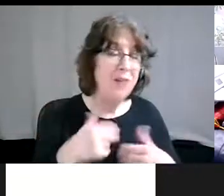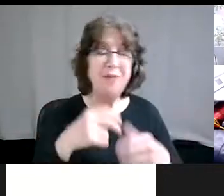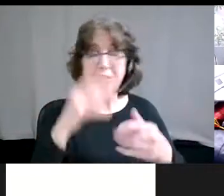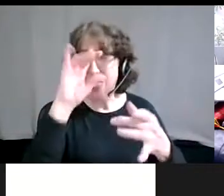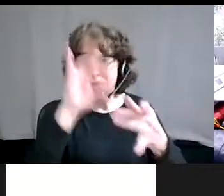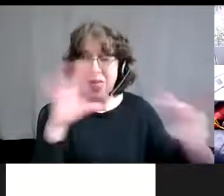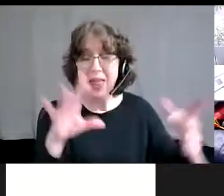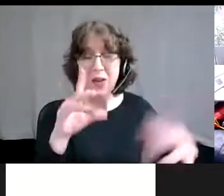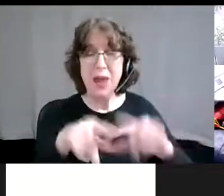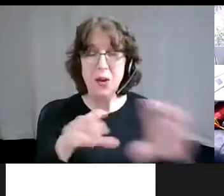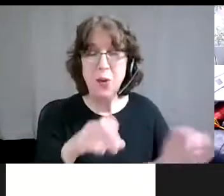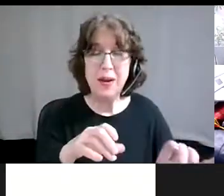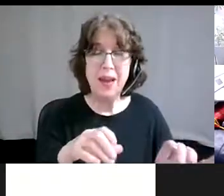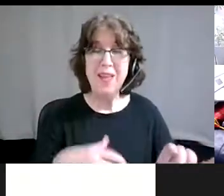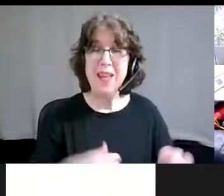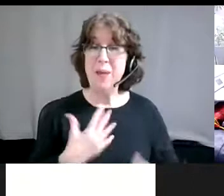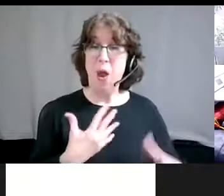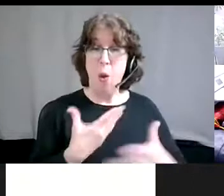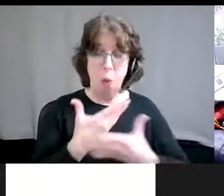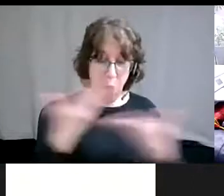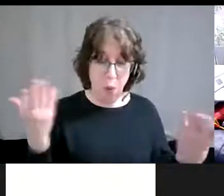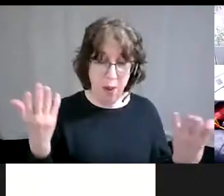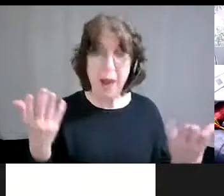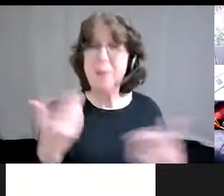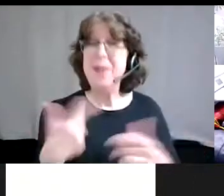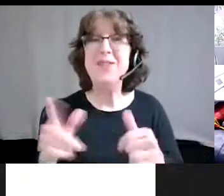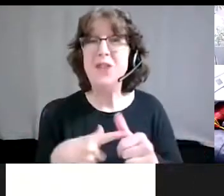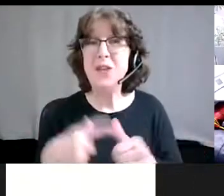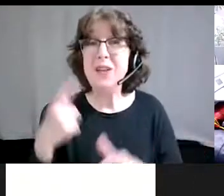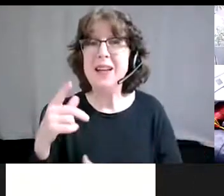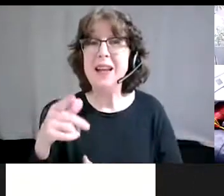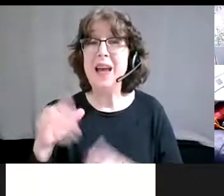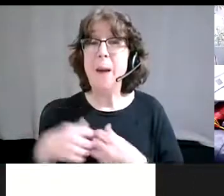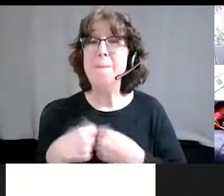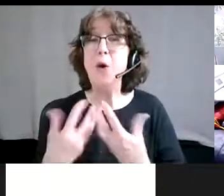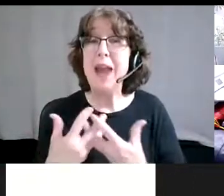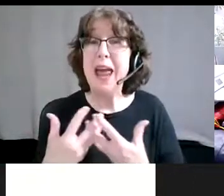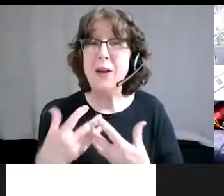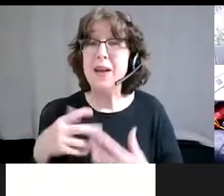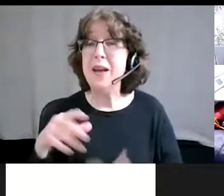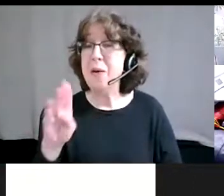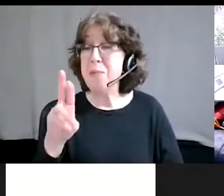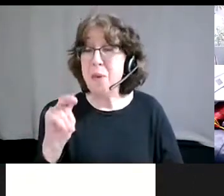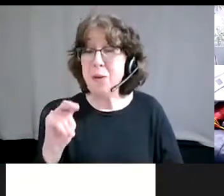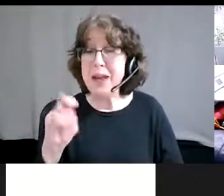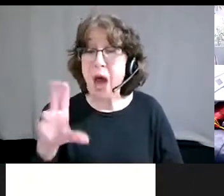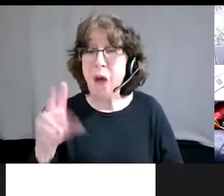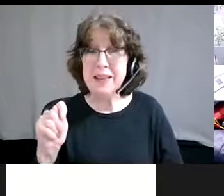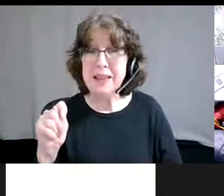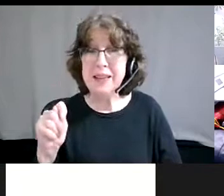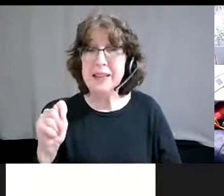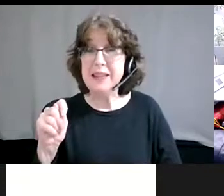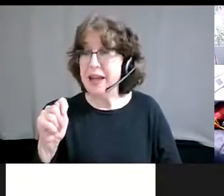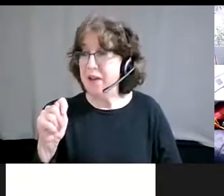you know, disinspired, uninspired. But the first stage of burnout is when we're like, you keep going. You feel like there's too much work to do.